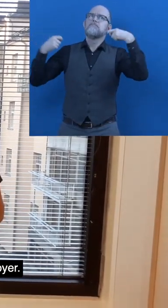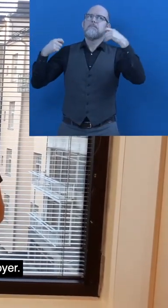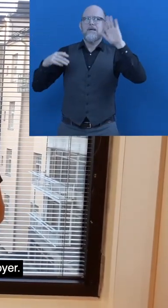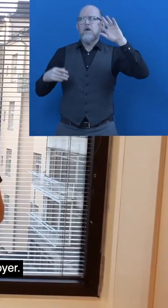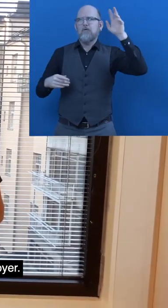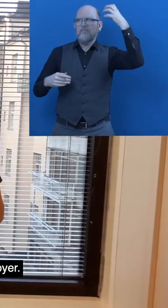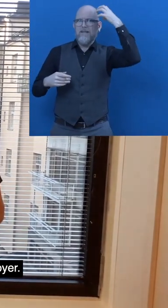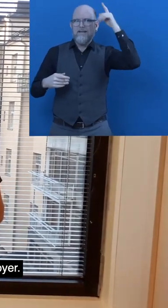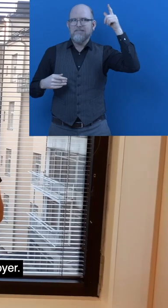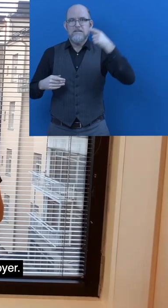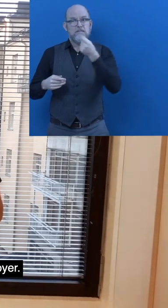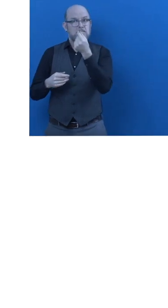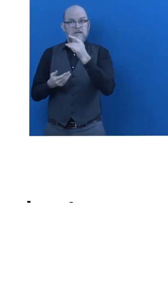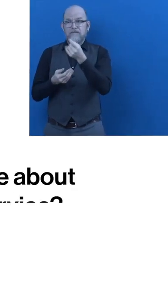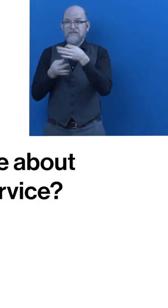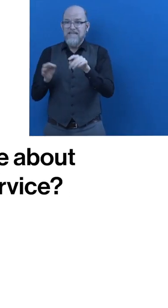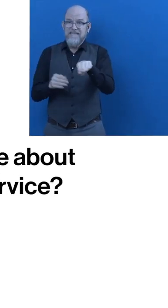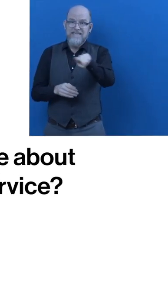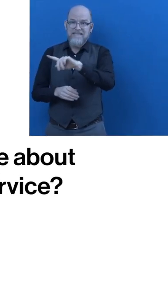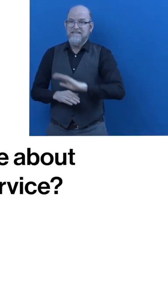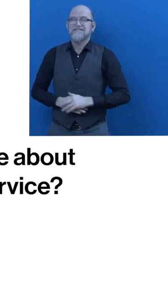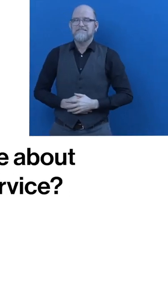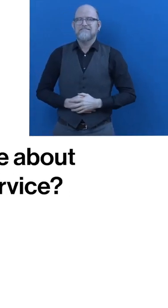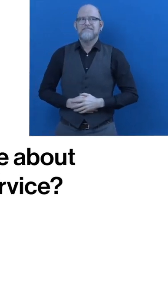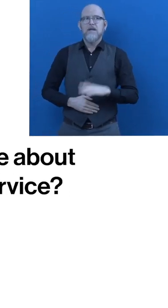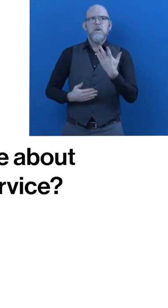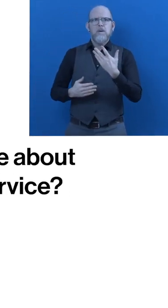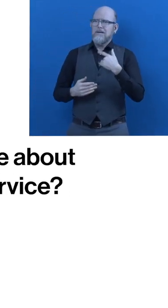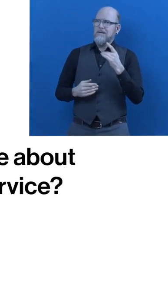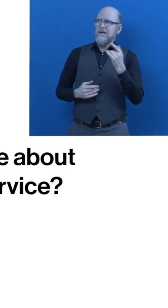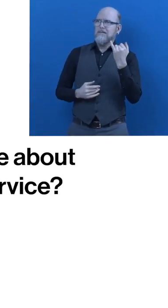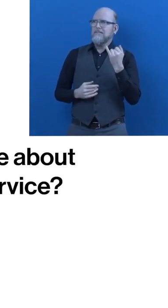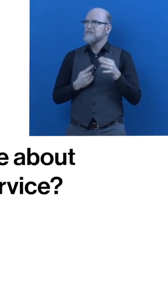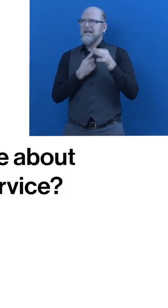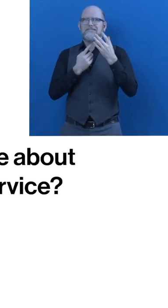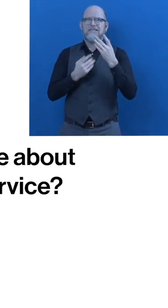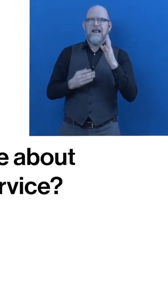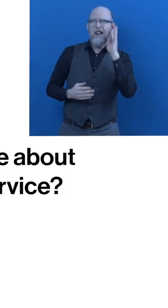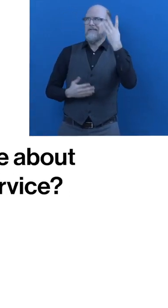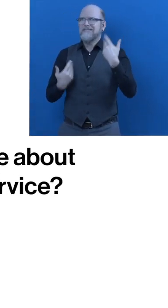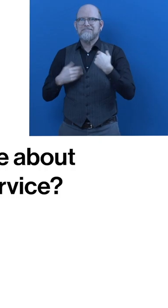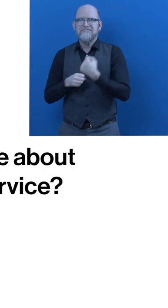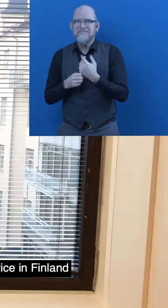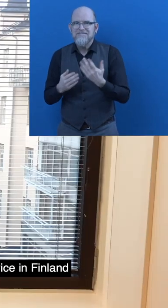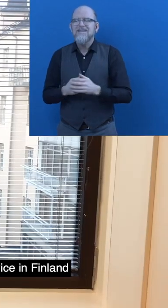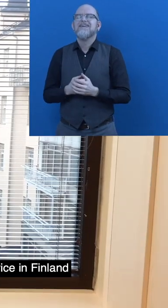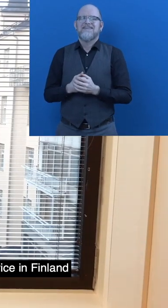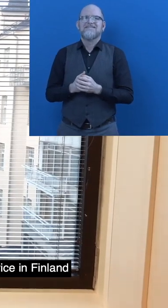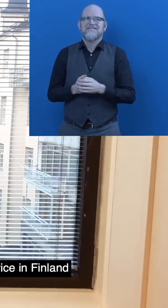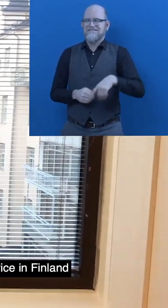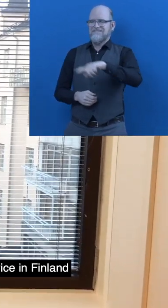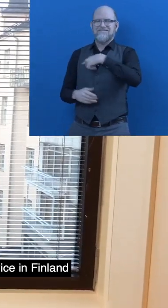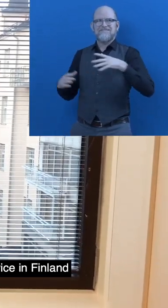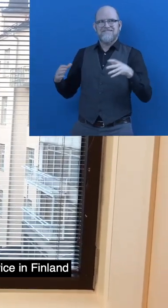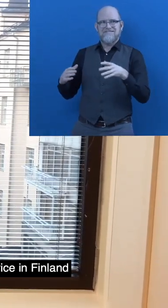for the service user and the employer. What is unique and innovative about Supported Employment Service? The service was